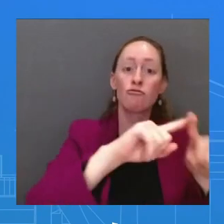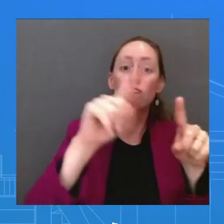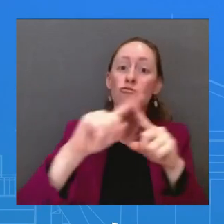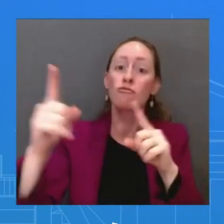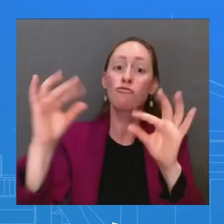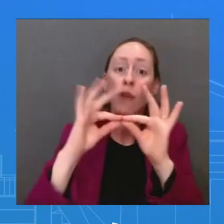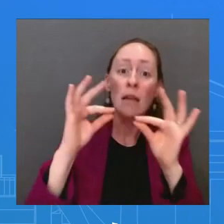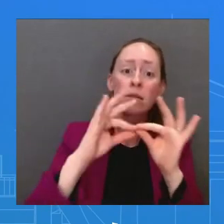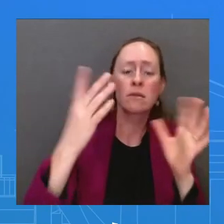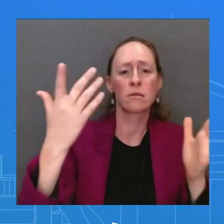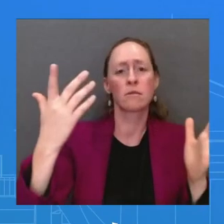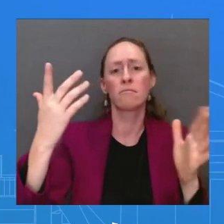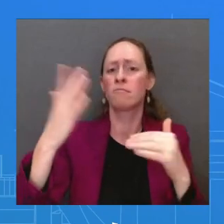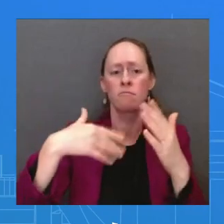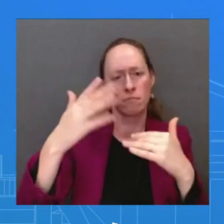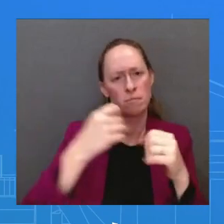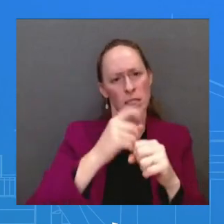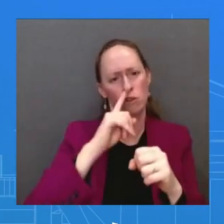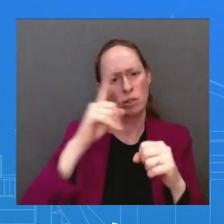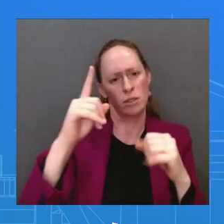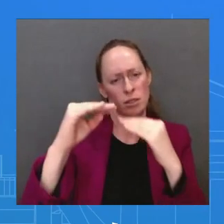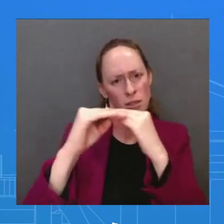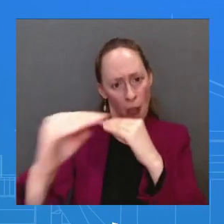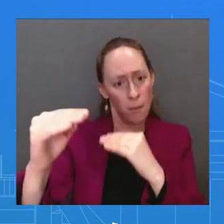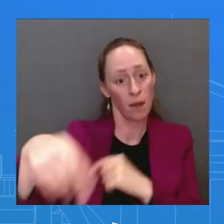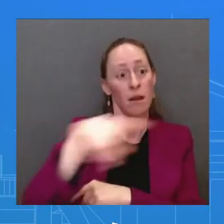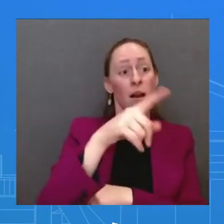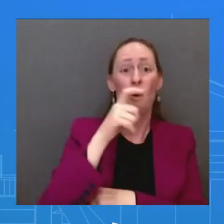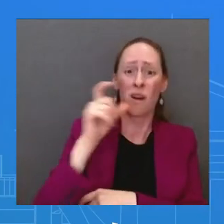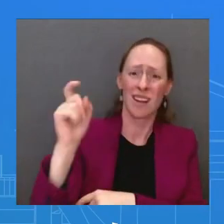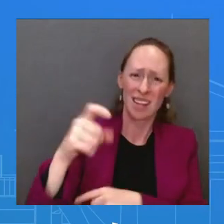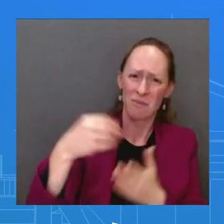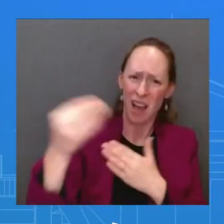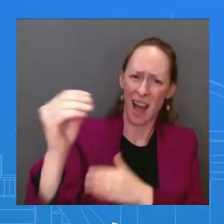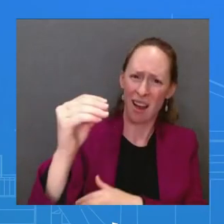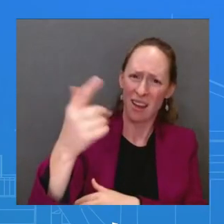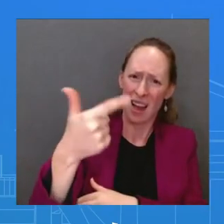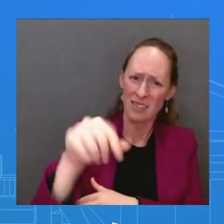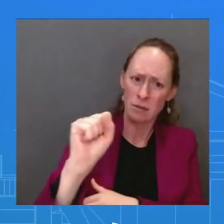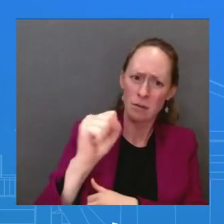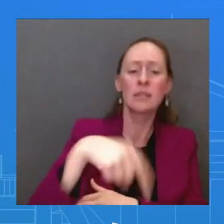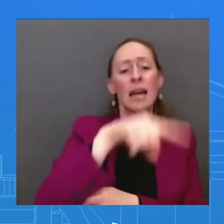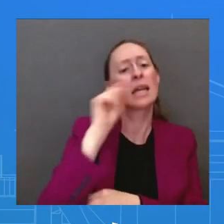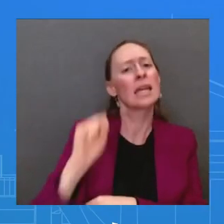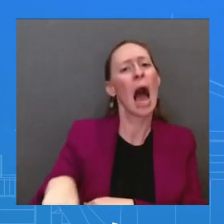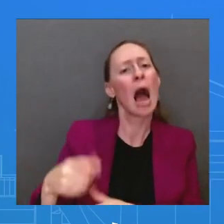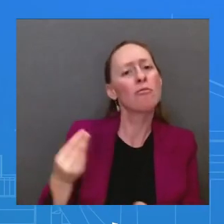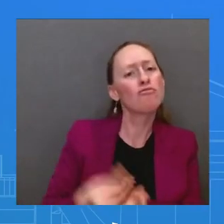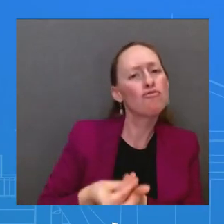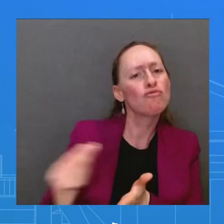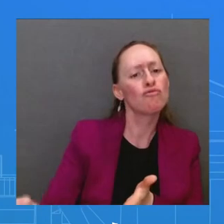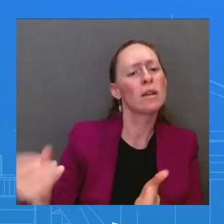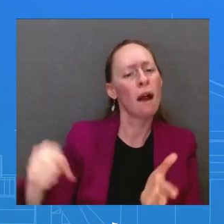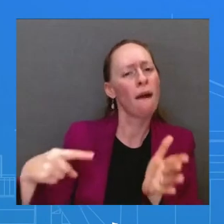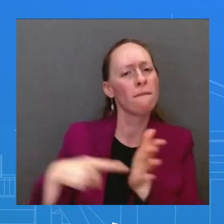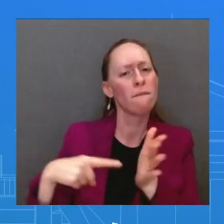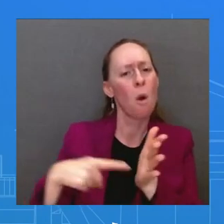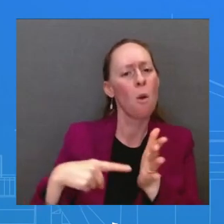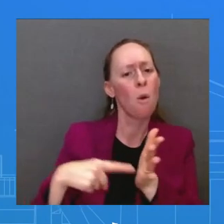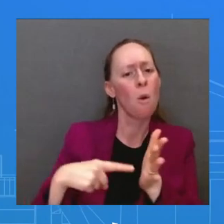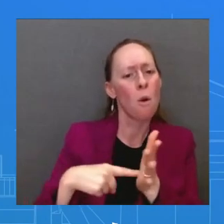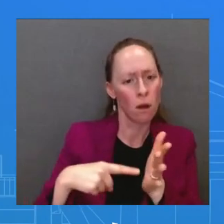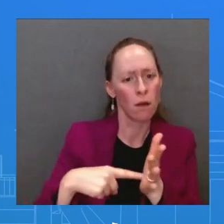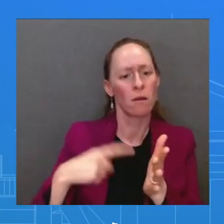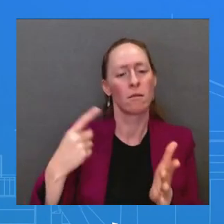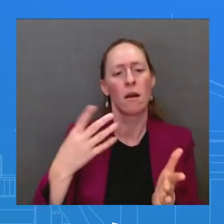at the pump, and also that we do this in a way that is consistent with the energy transition over time. Just one quick one on China, because my Bloomberg